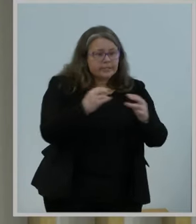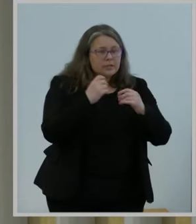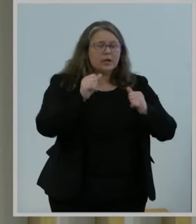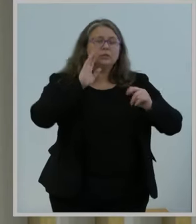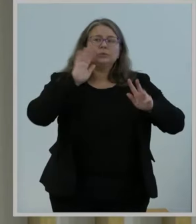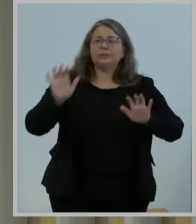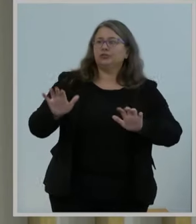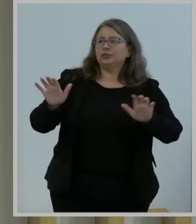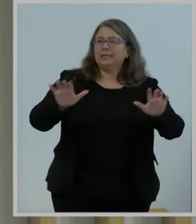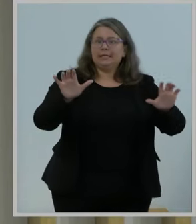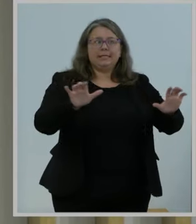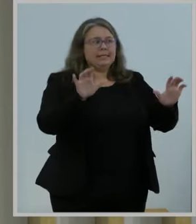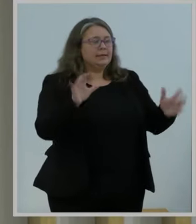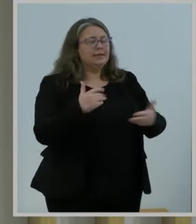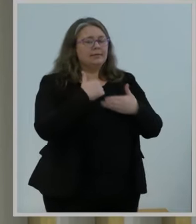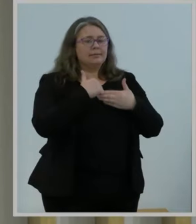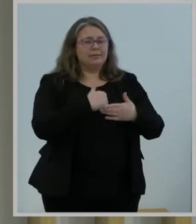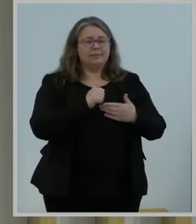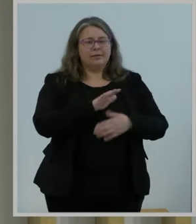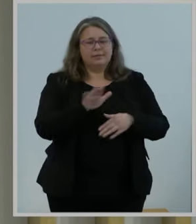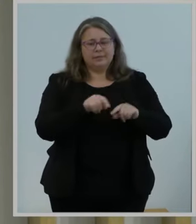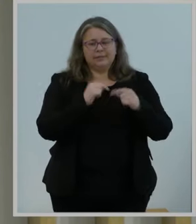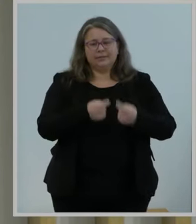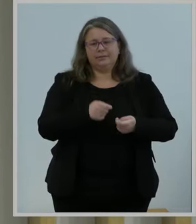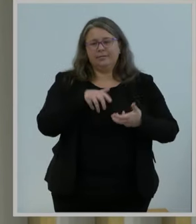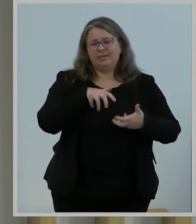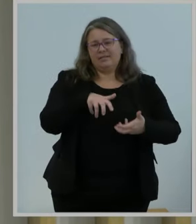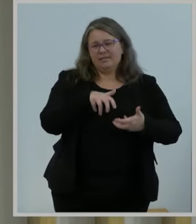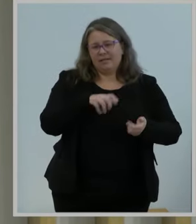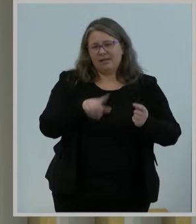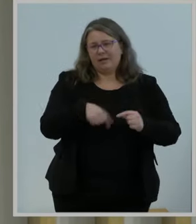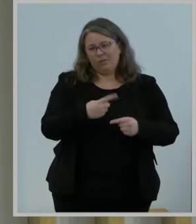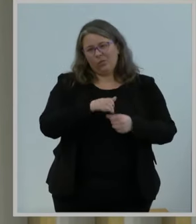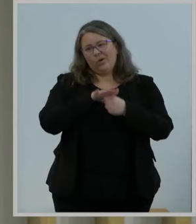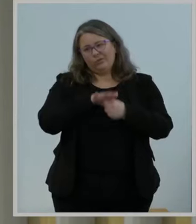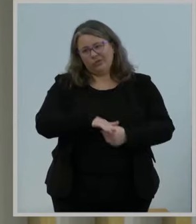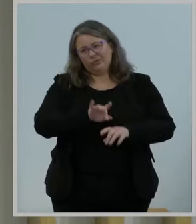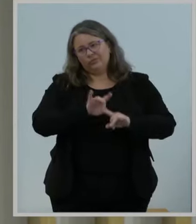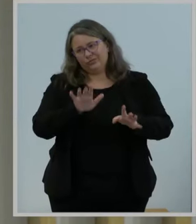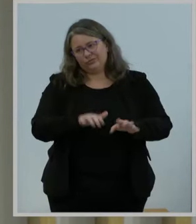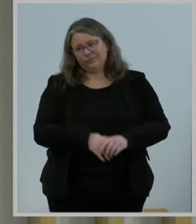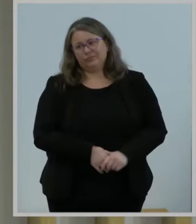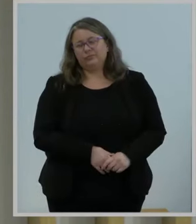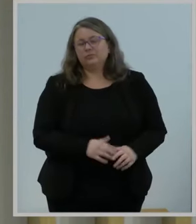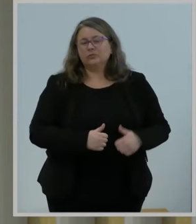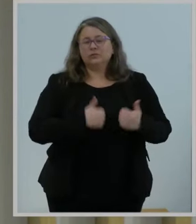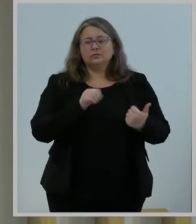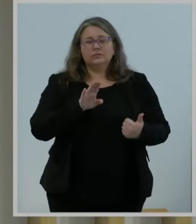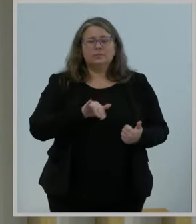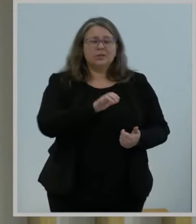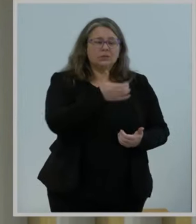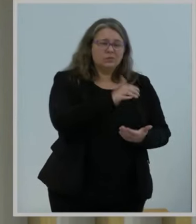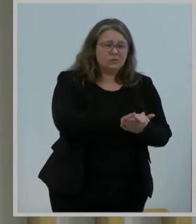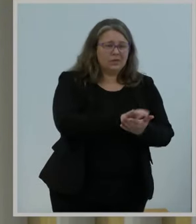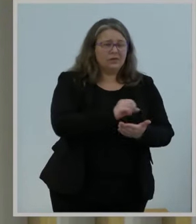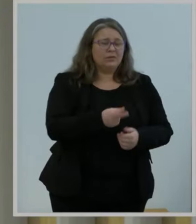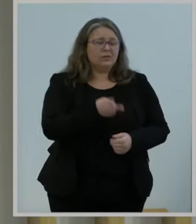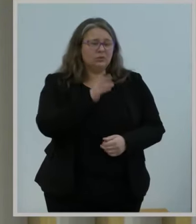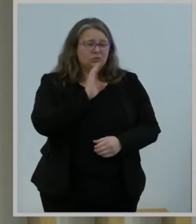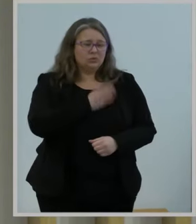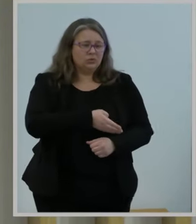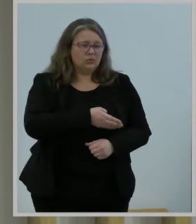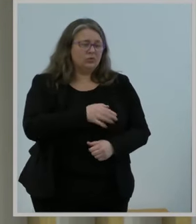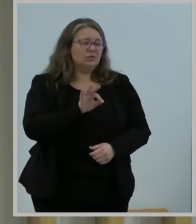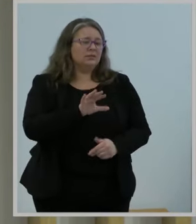the pressure was on. He's survived by his wife, Melissa, and their two daughters. He will be fondly remembered and missed by his FCC family as well.